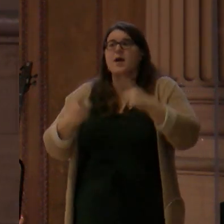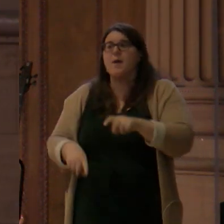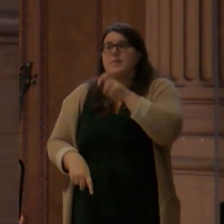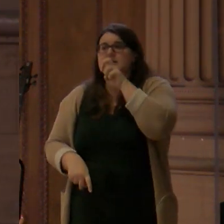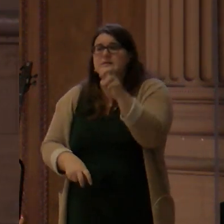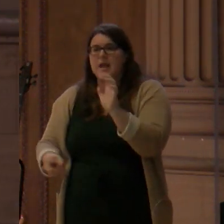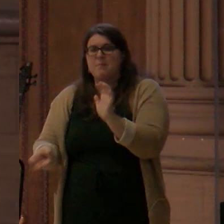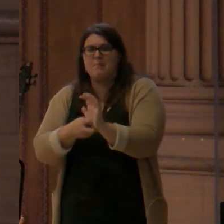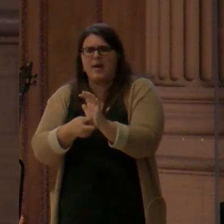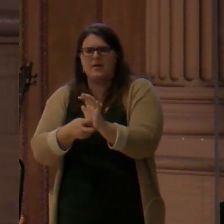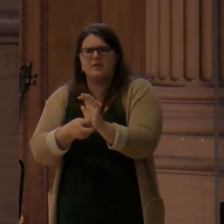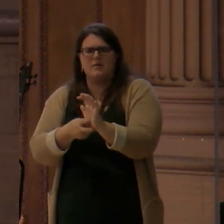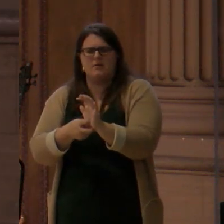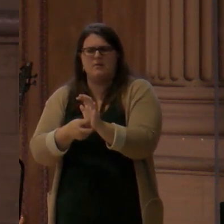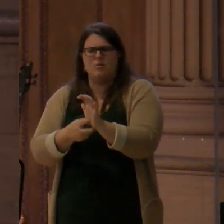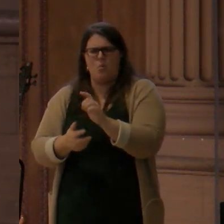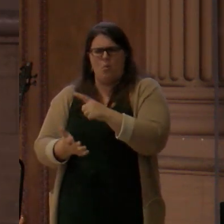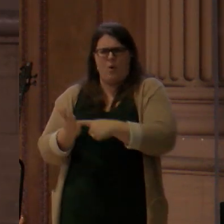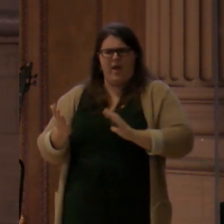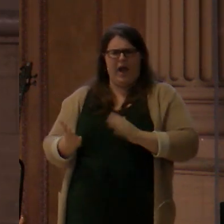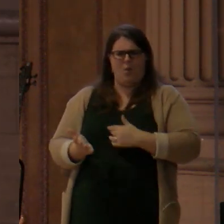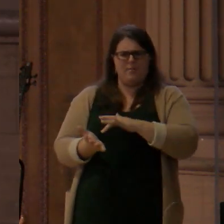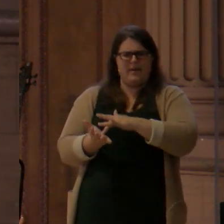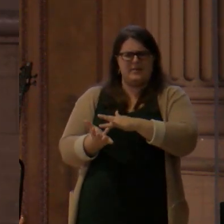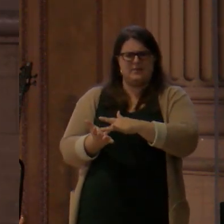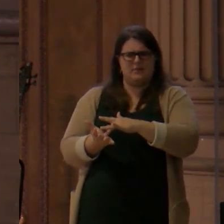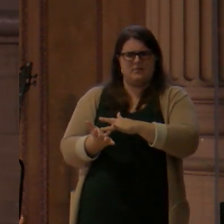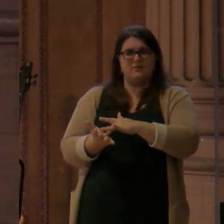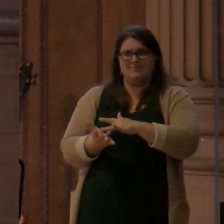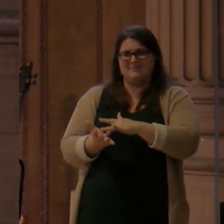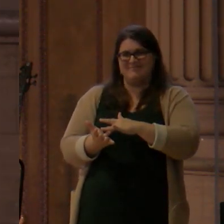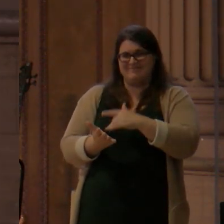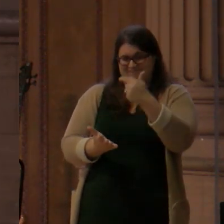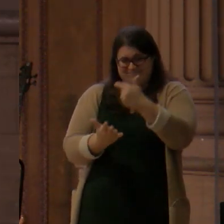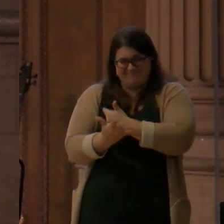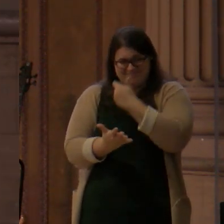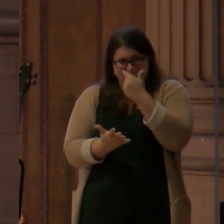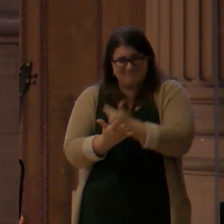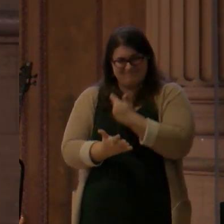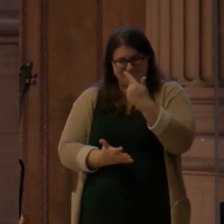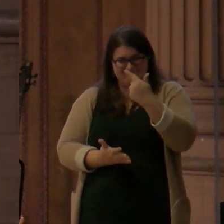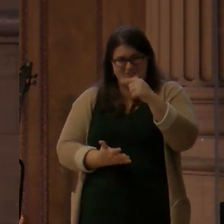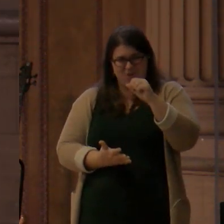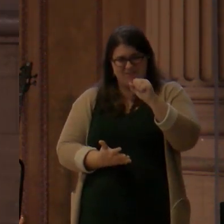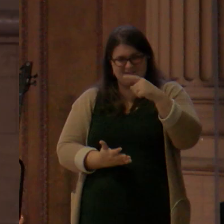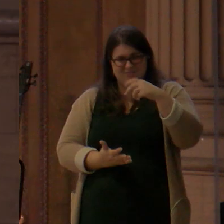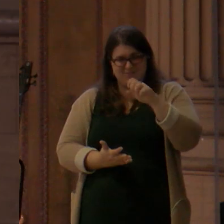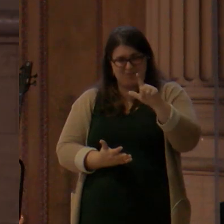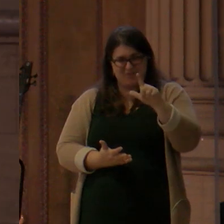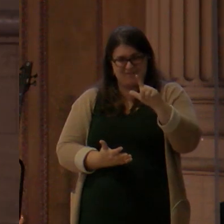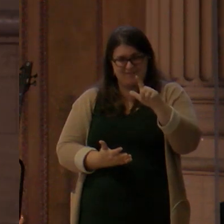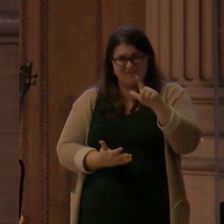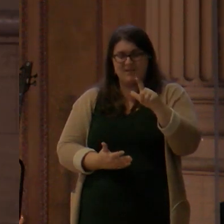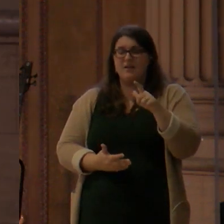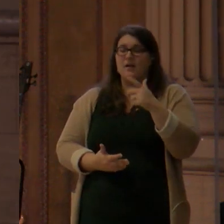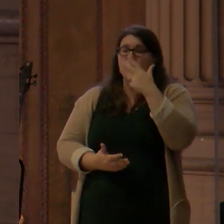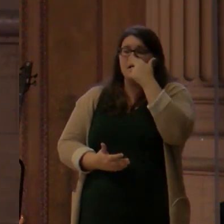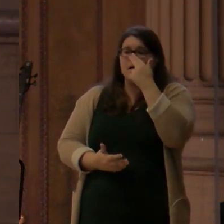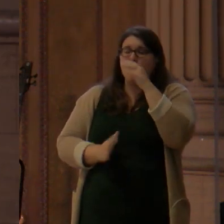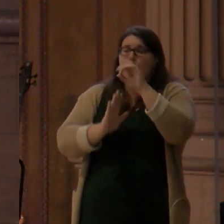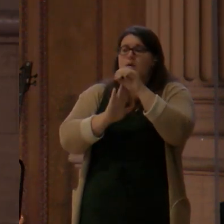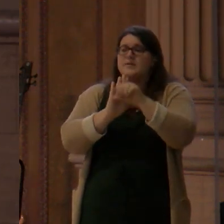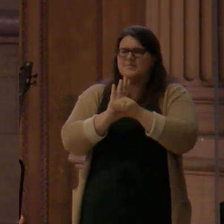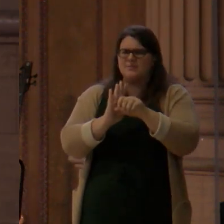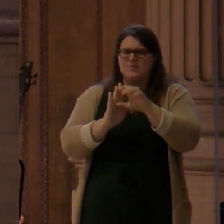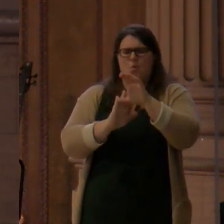through the wilderness to the promised land. Not quite there yet. And as is the case, so often in their journey, they're complaining against